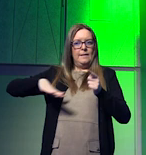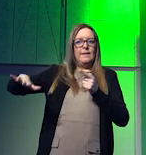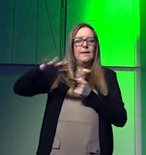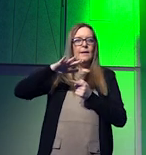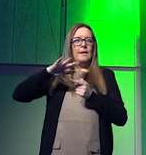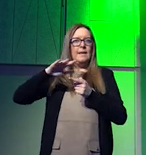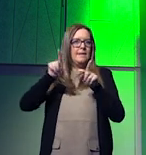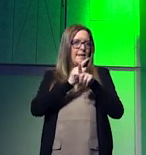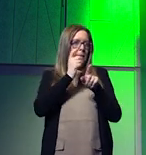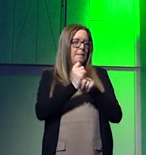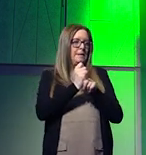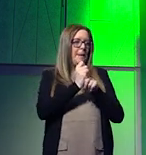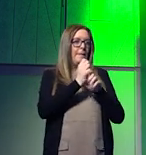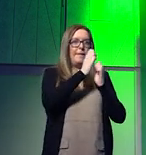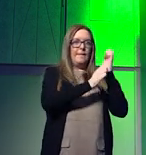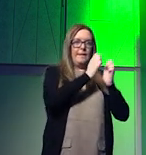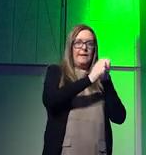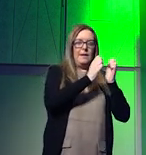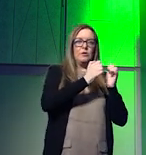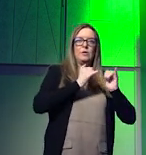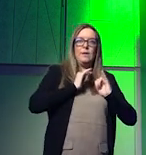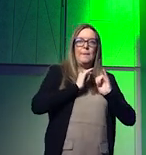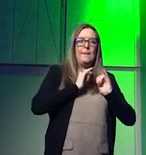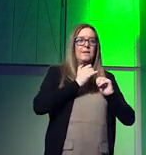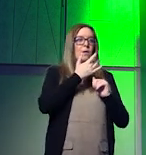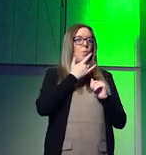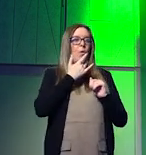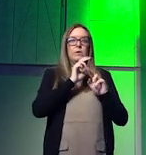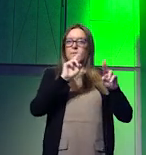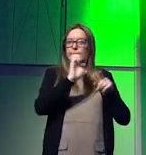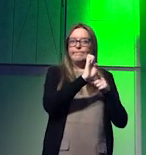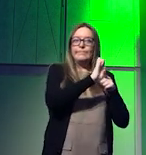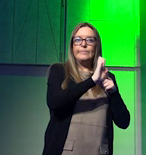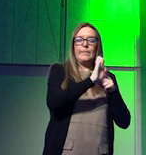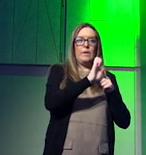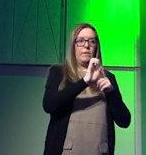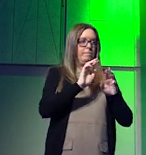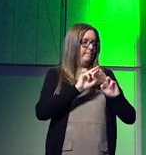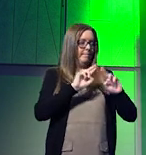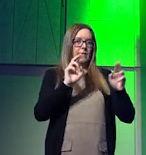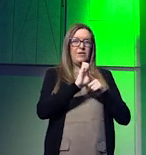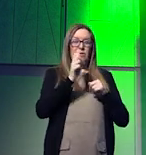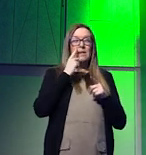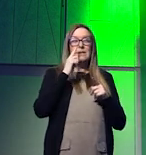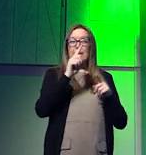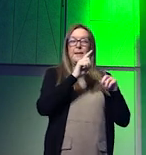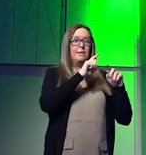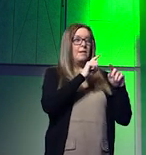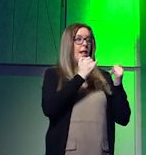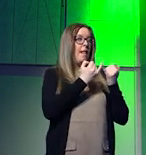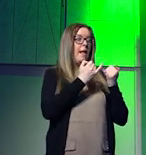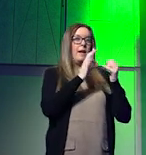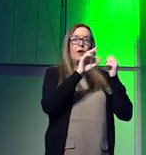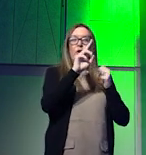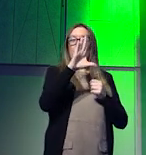energy capacity related to water scarcity and drought we're seeing it in places like the gulf